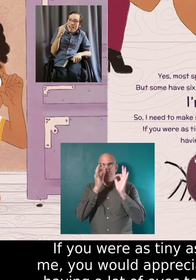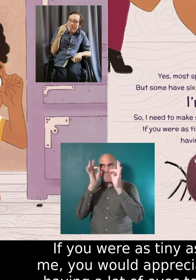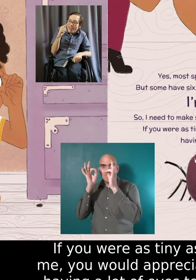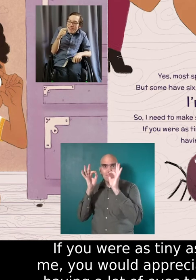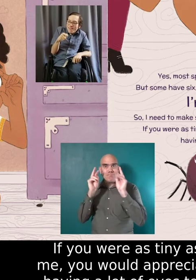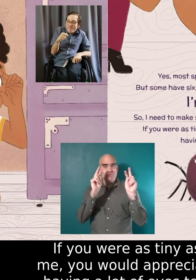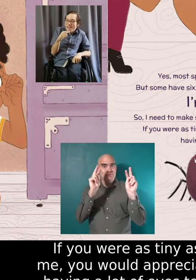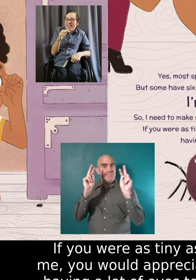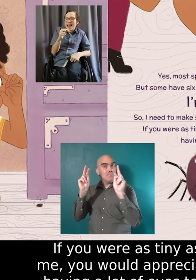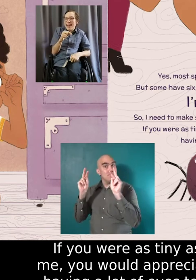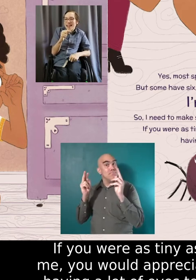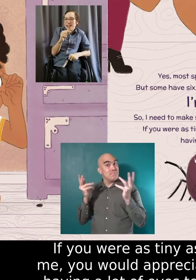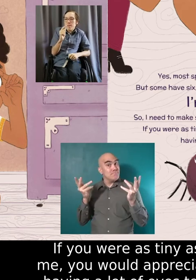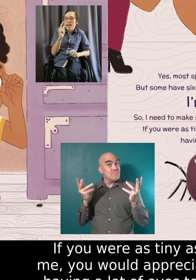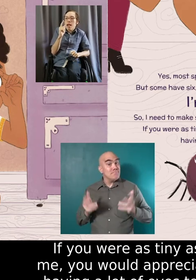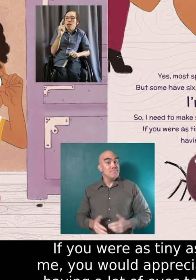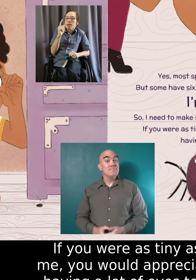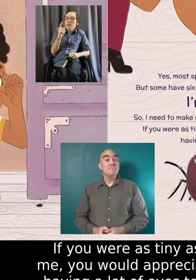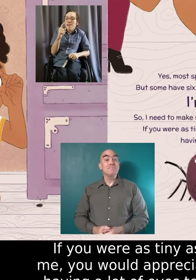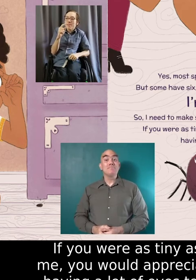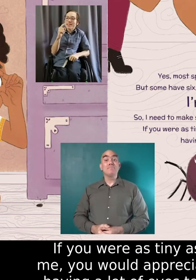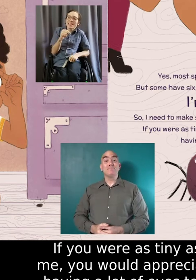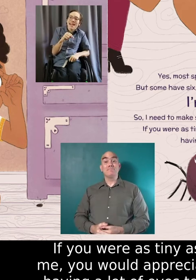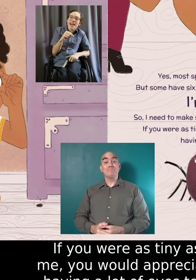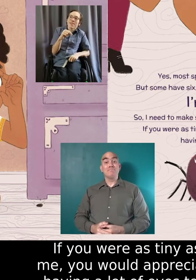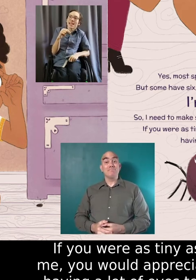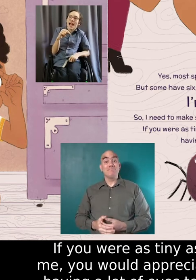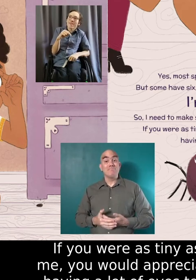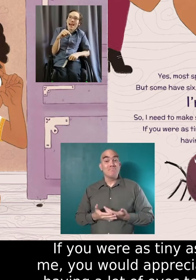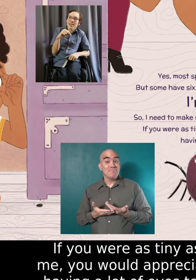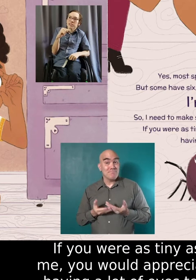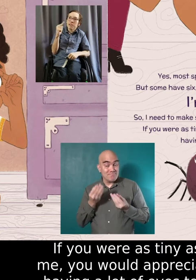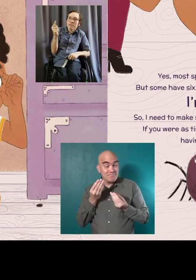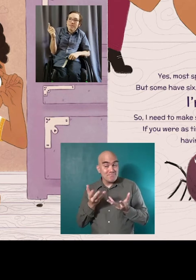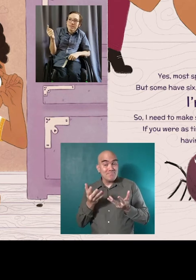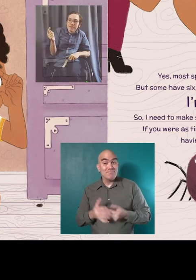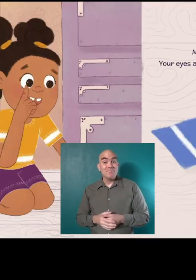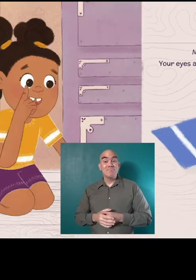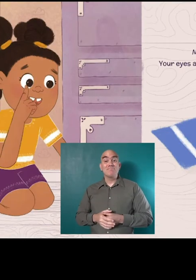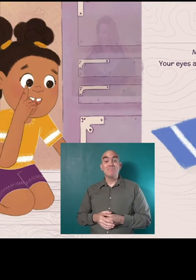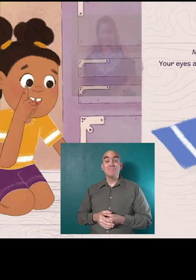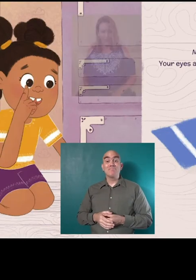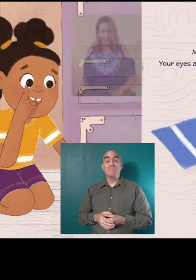If you were as tiny as me, you would appreciate having a lot of eyes, too.